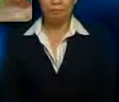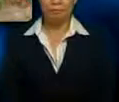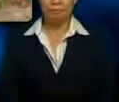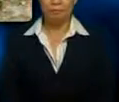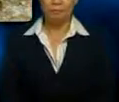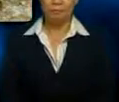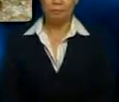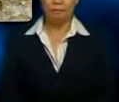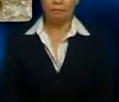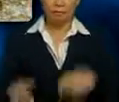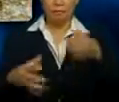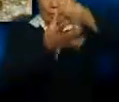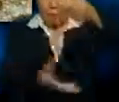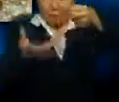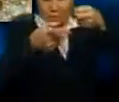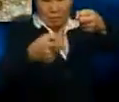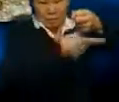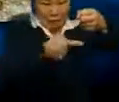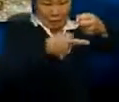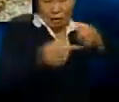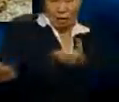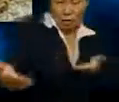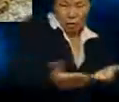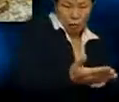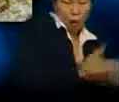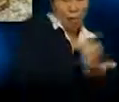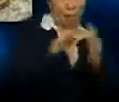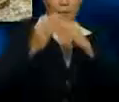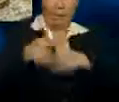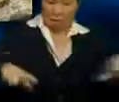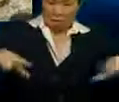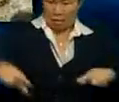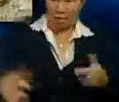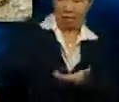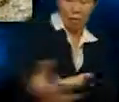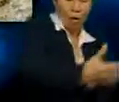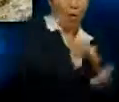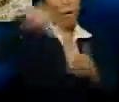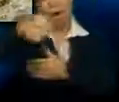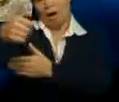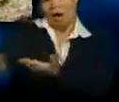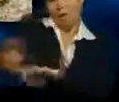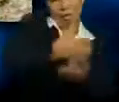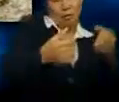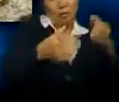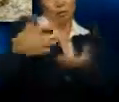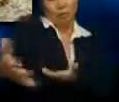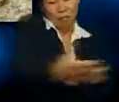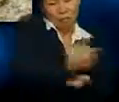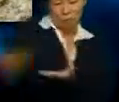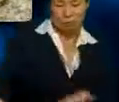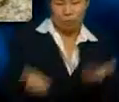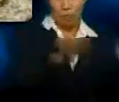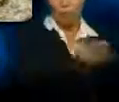The harvested bunches will be collected by a lorry, which will compile all of the other harvester's bunches to be brought to the